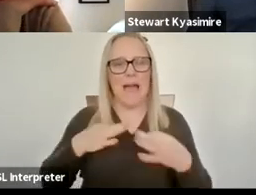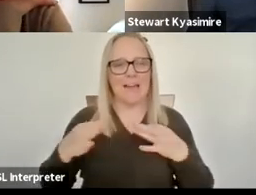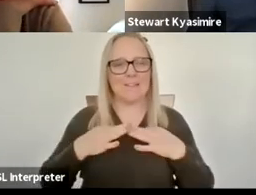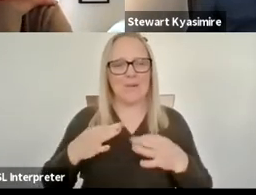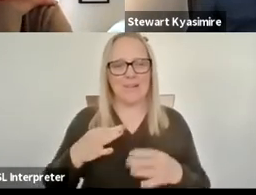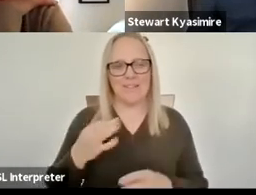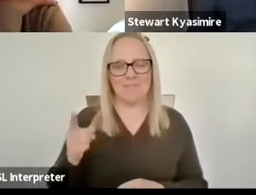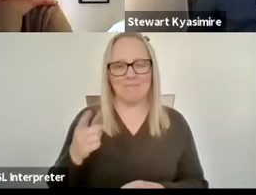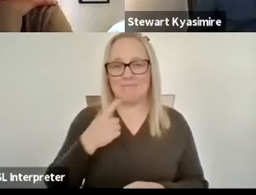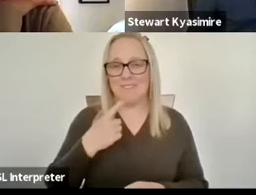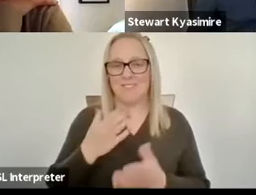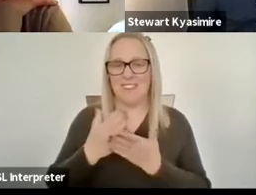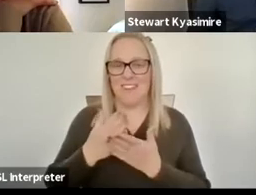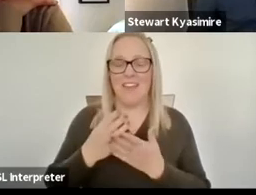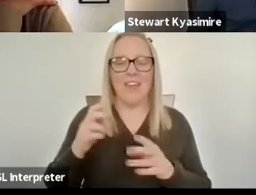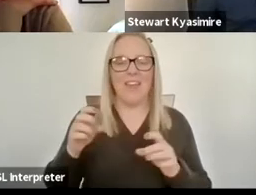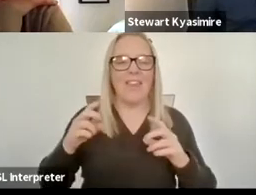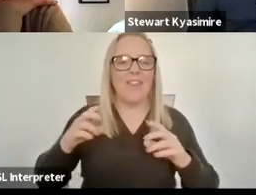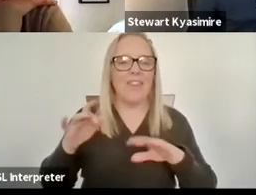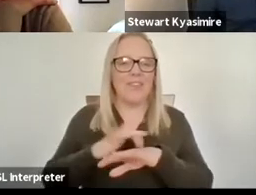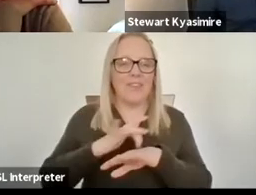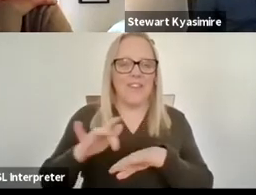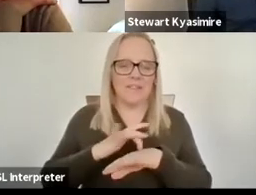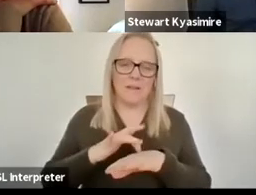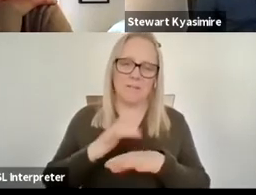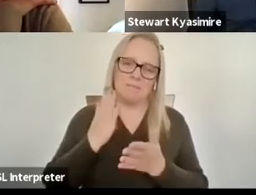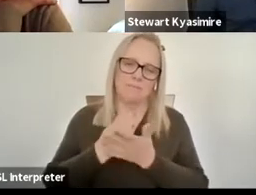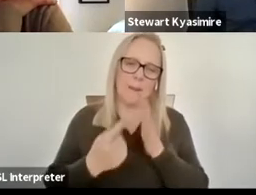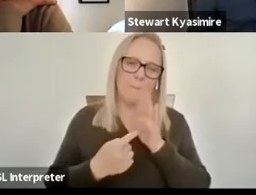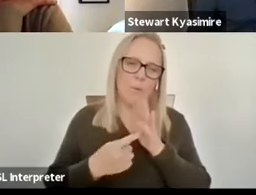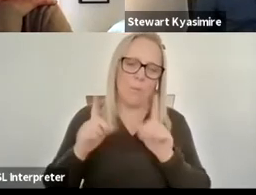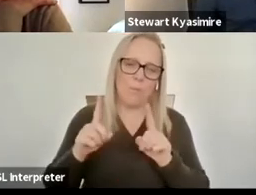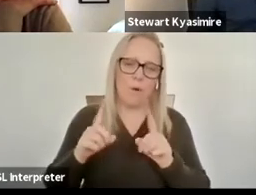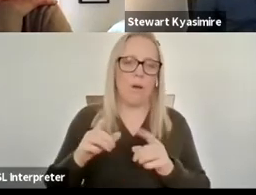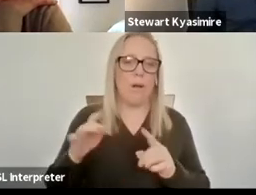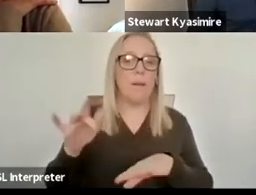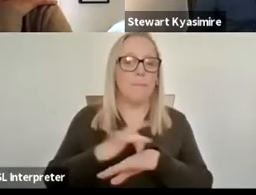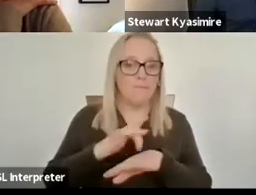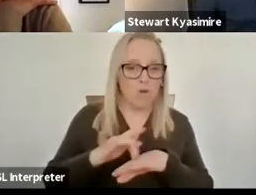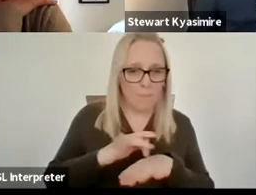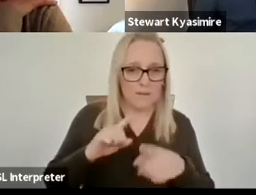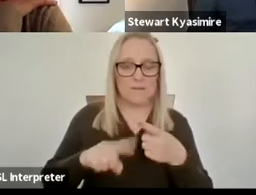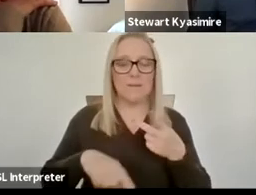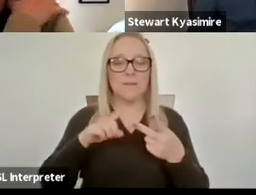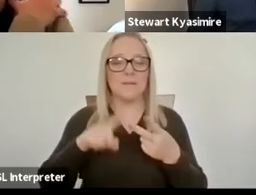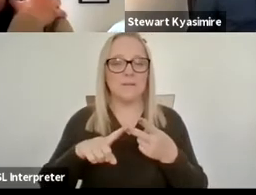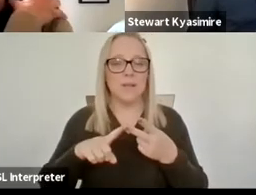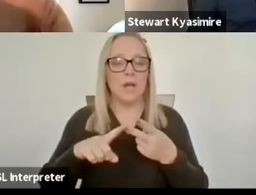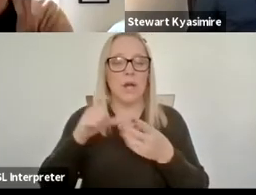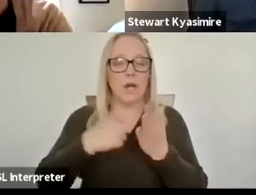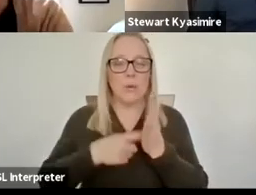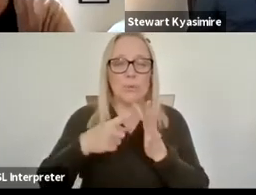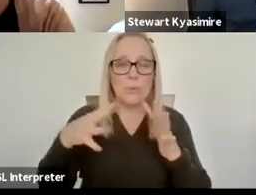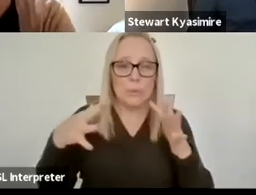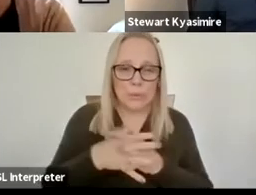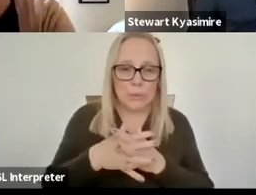about theater is that everybody has to turn up the performers have to turn up the crew has to turn up the box office staff have to turn up and the audience has